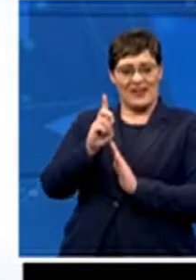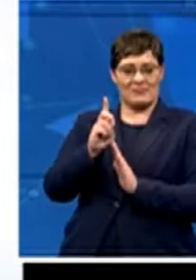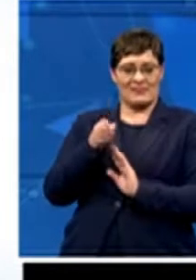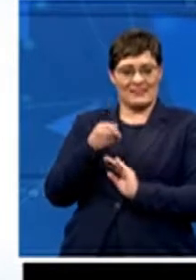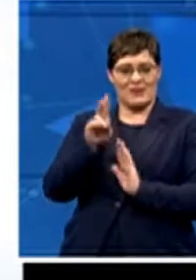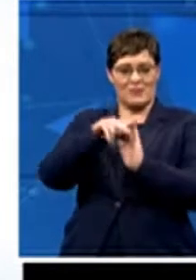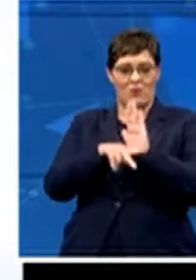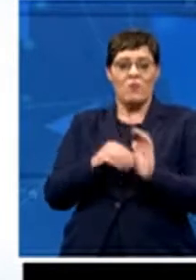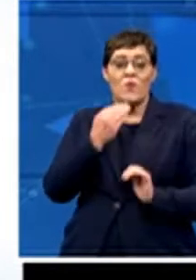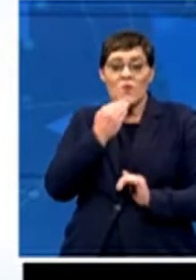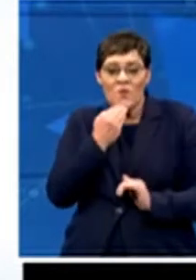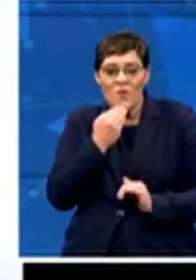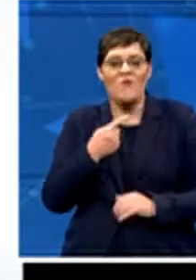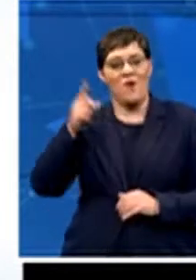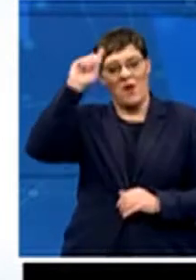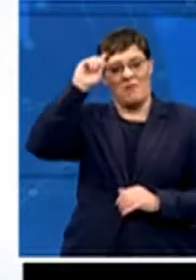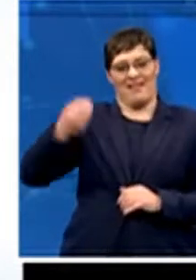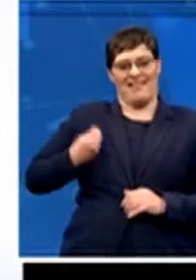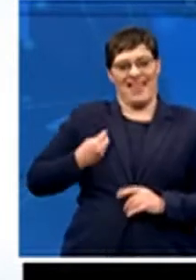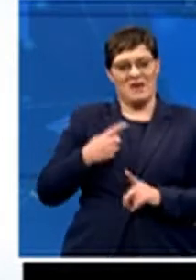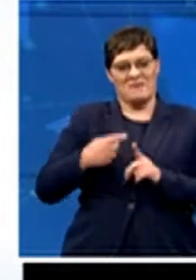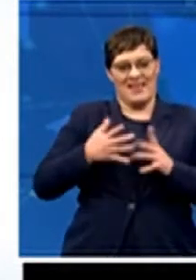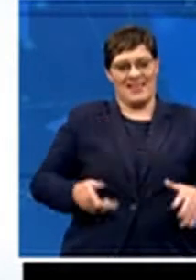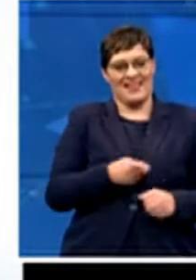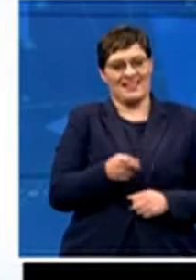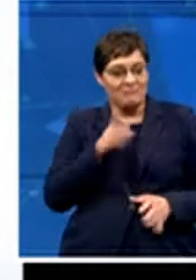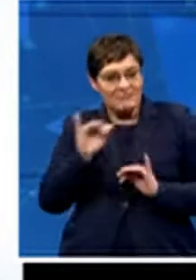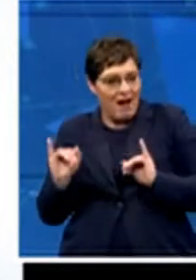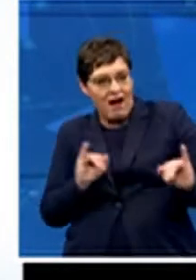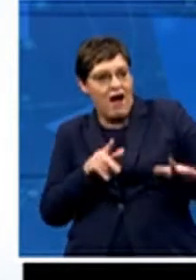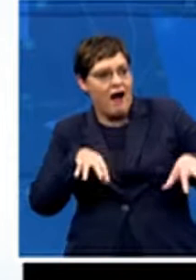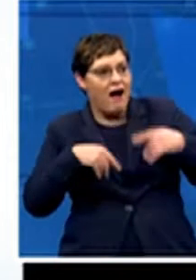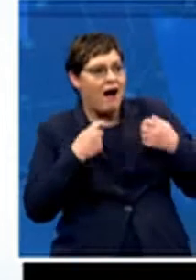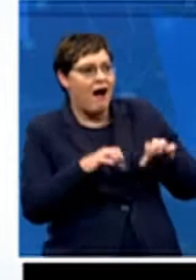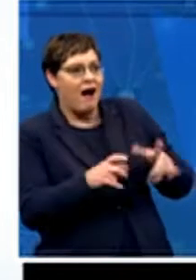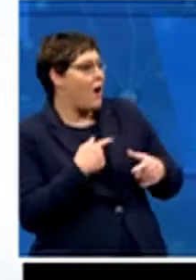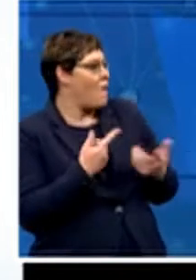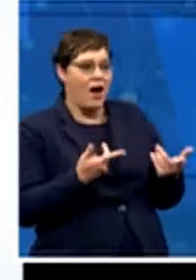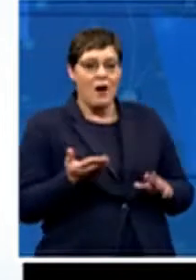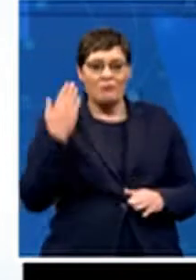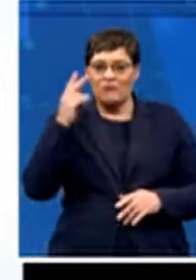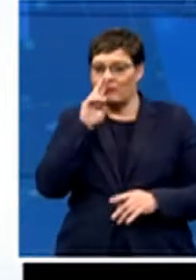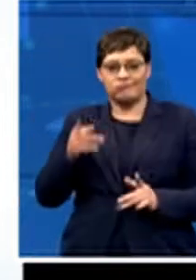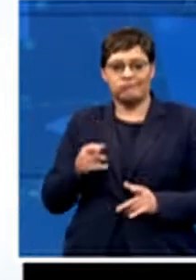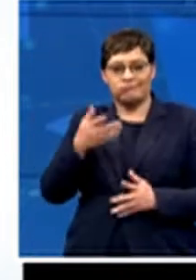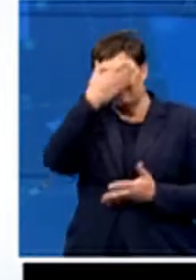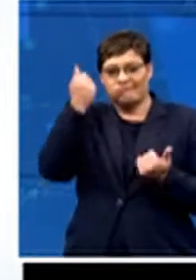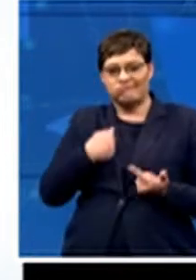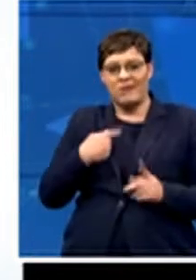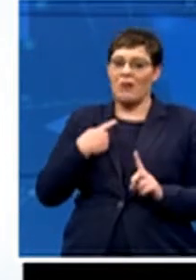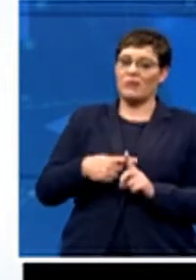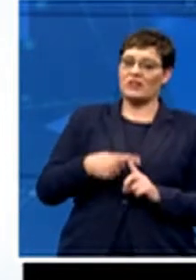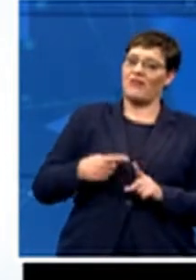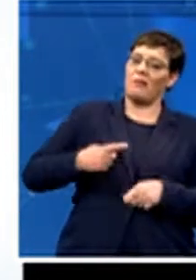to be introduced to the game because they weren't necessarily having the advantages of playing it at school. So that was